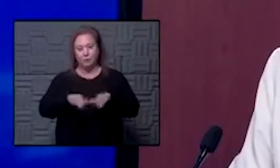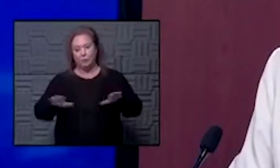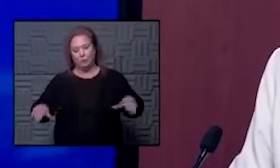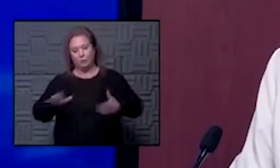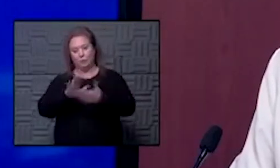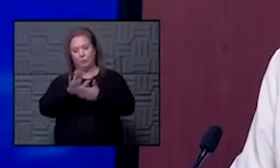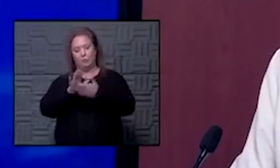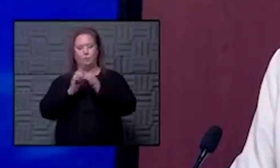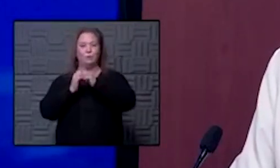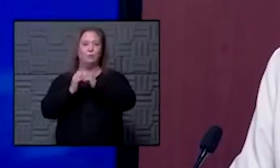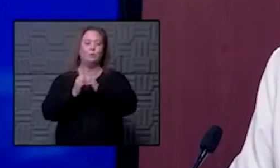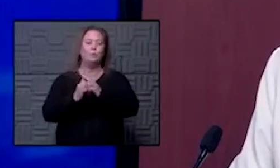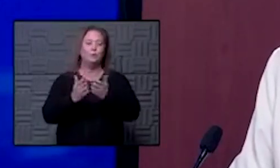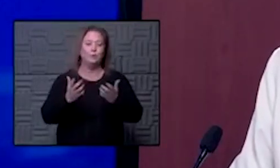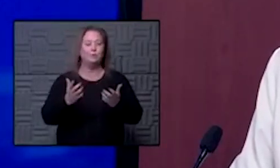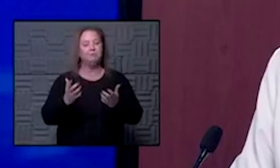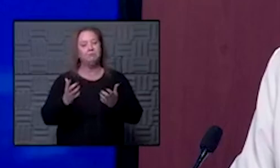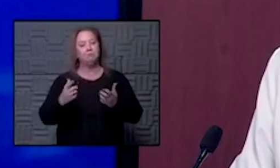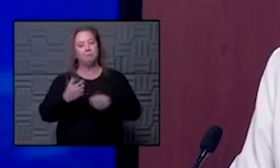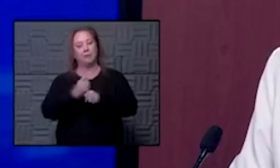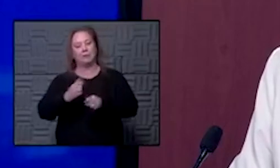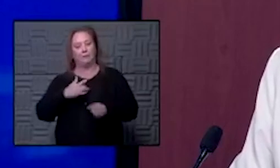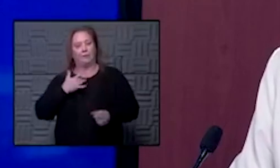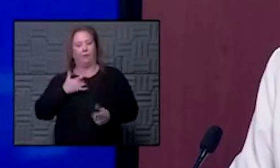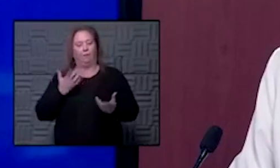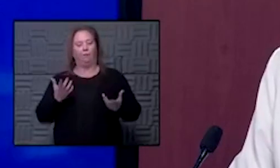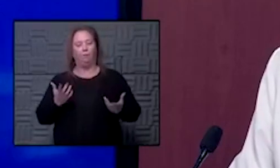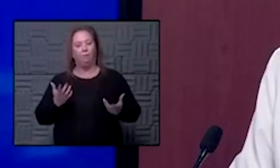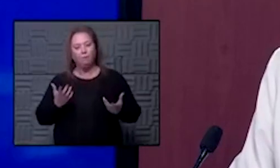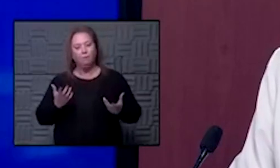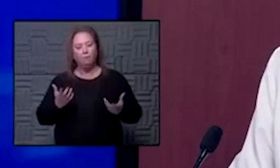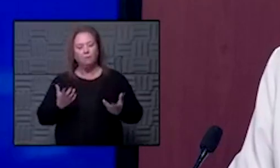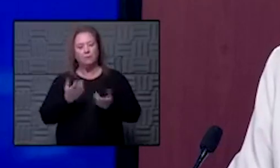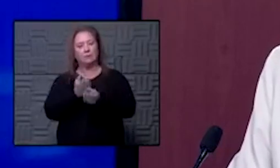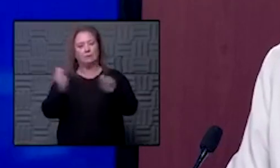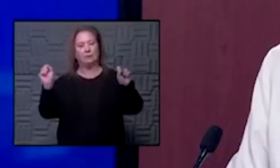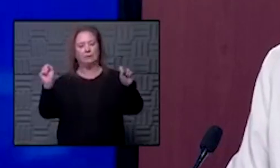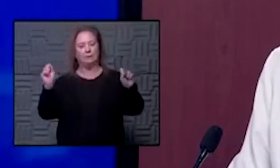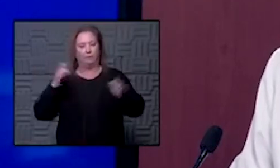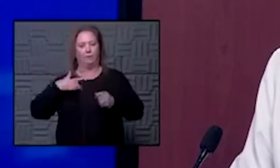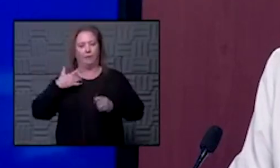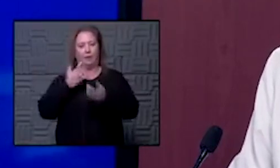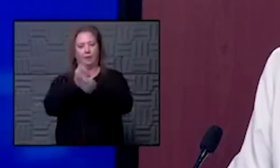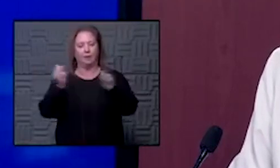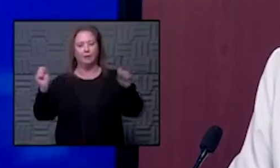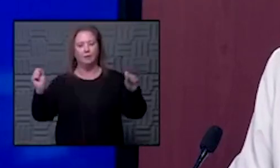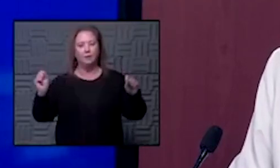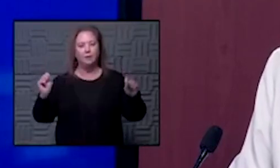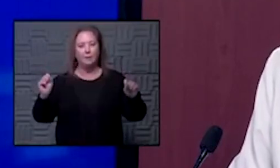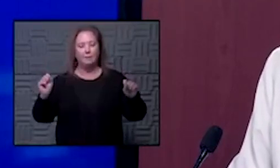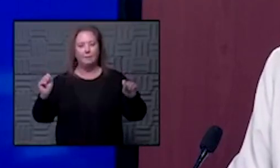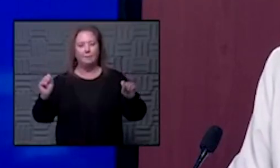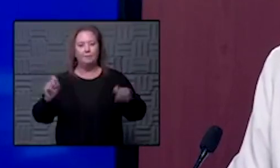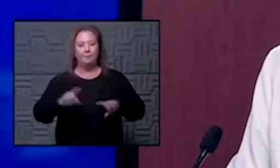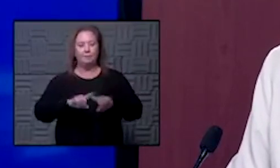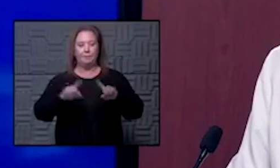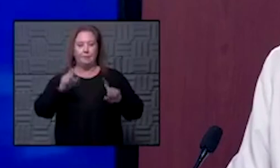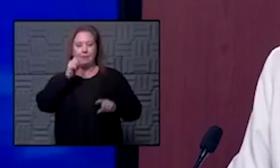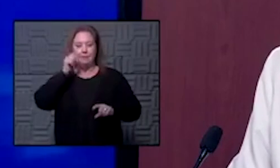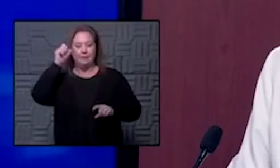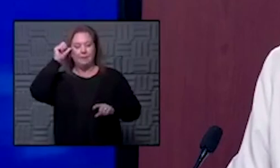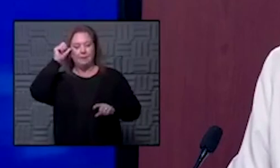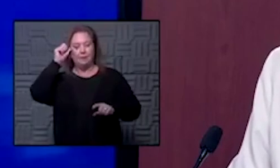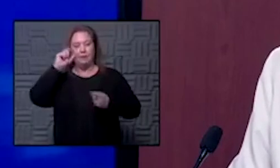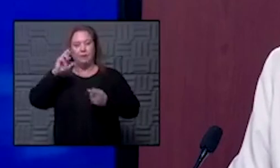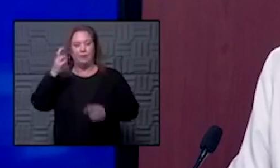go to school together um gives a um some degree of of safety or feeling of safety um but but even yesterday